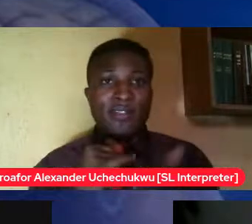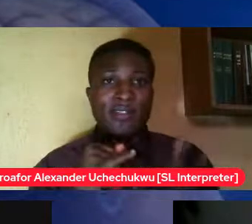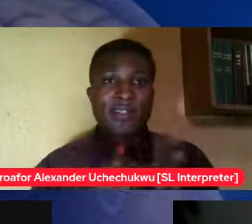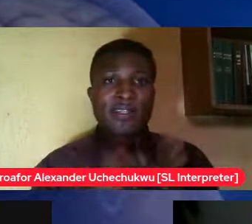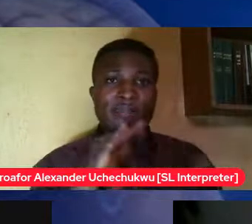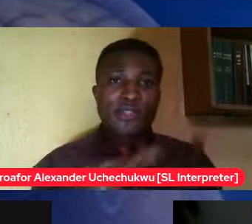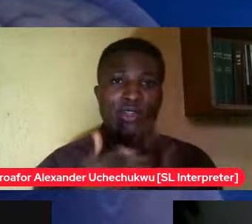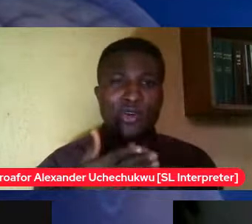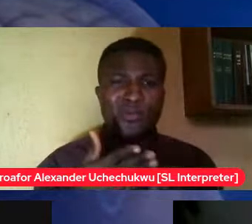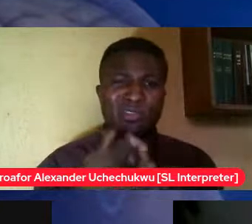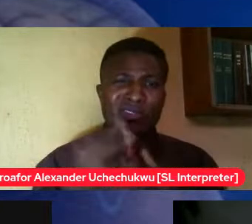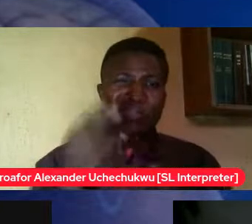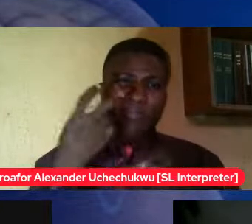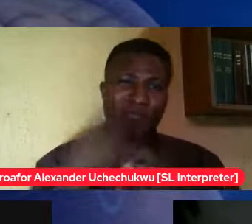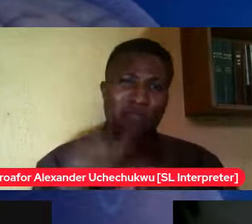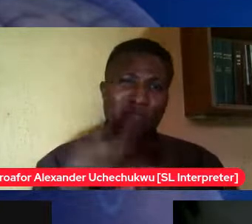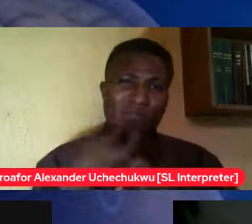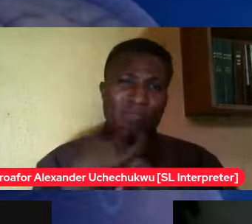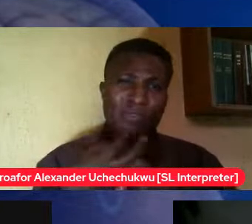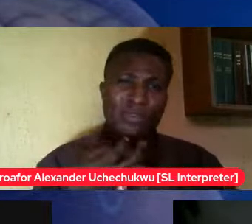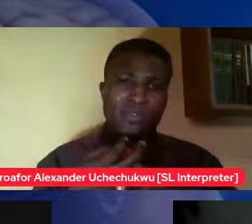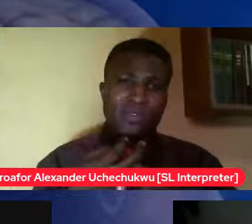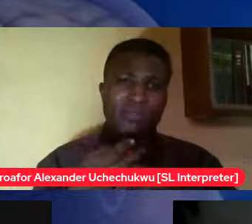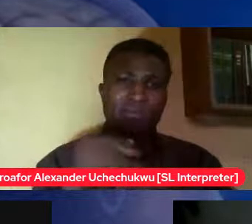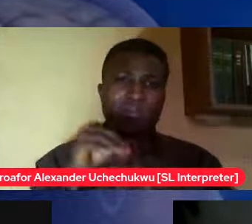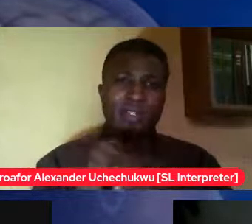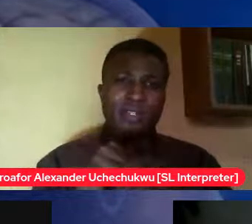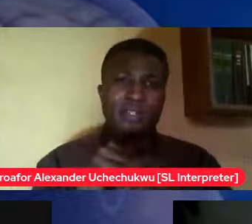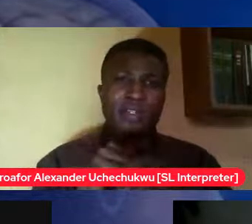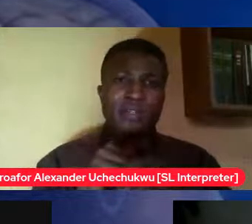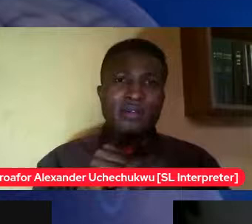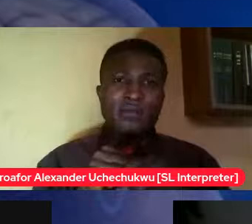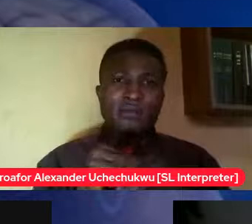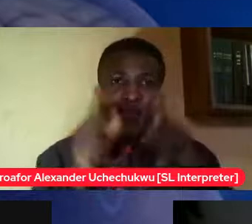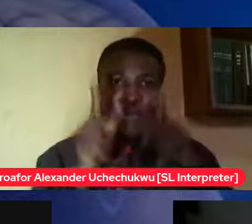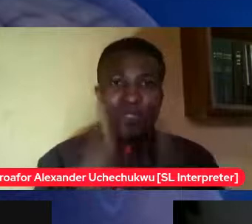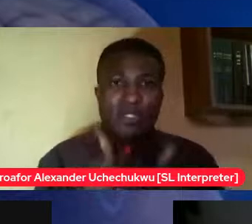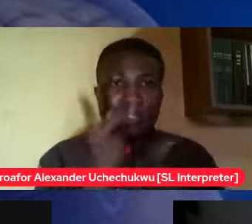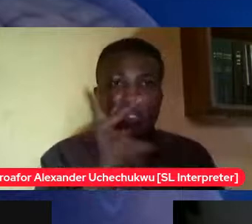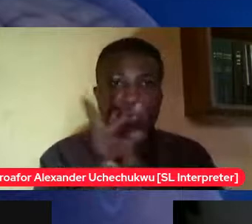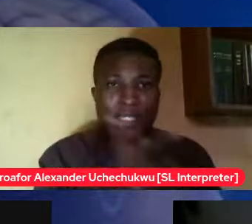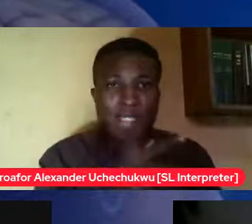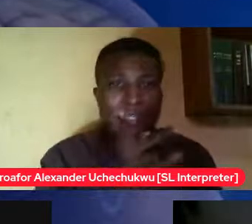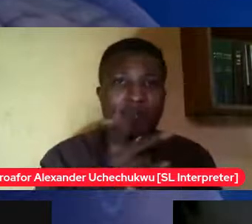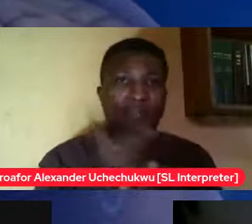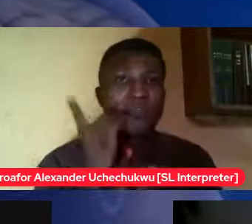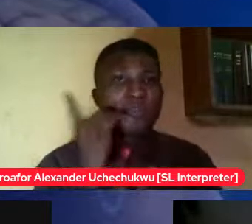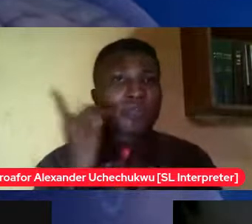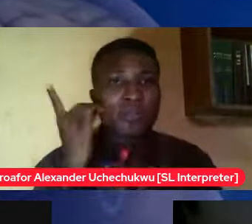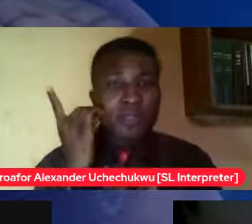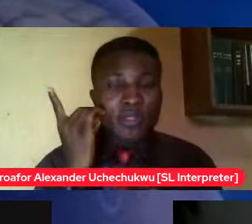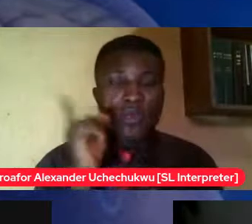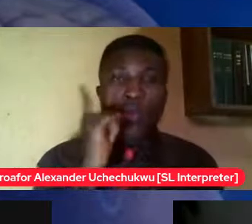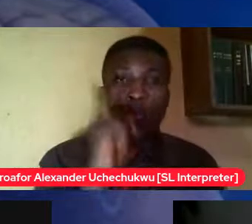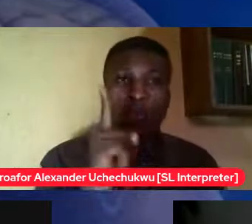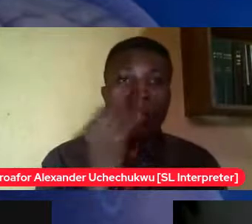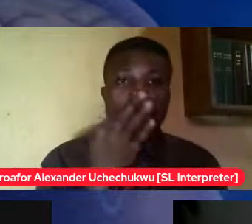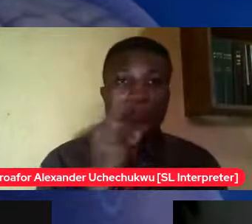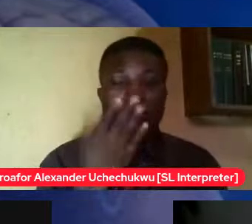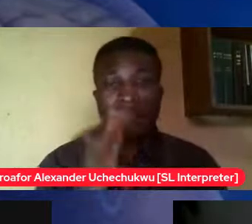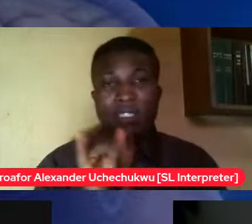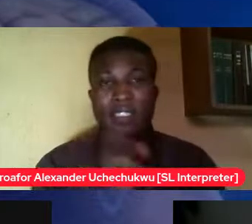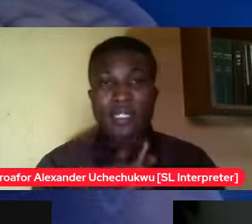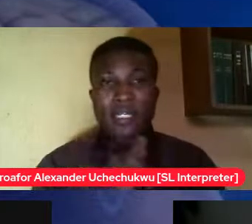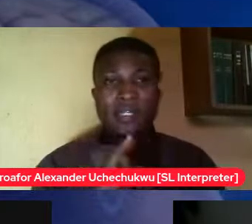difficult in the you know personal care department one of the things that I do say to parents it's time to begin to consider birth